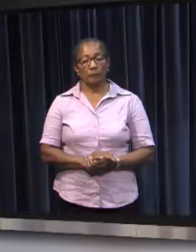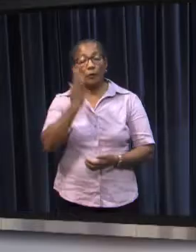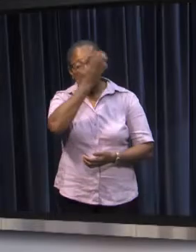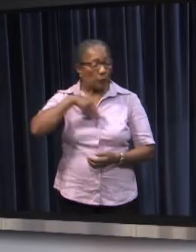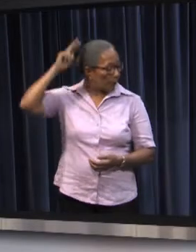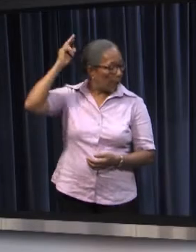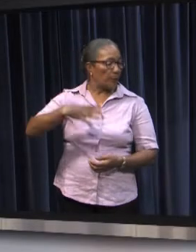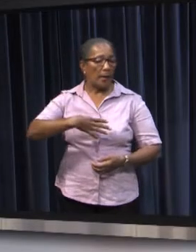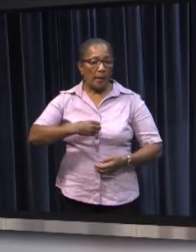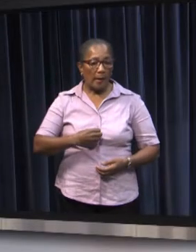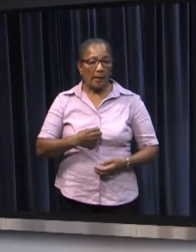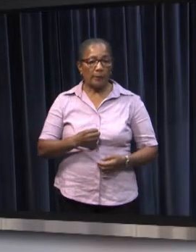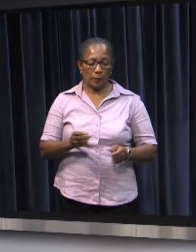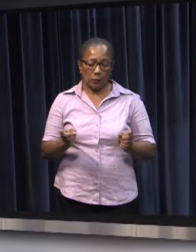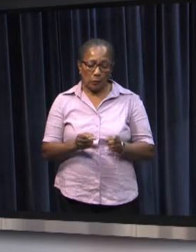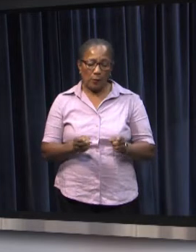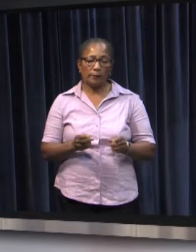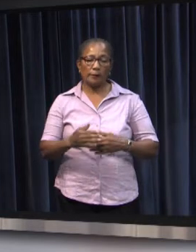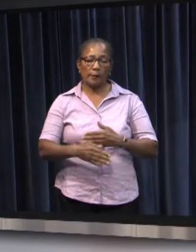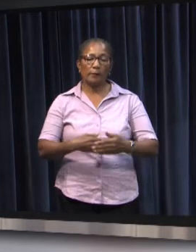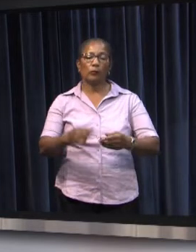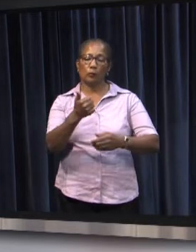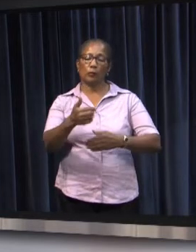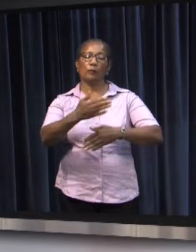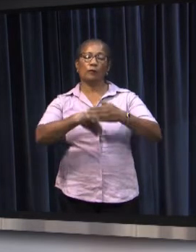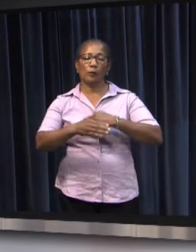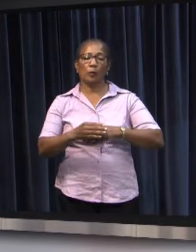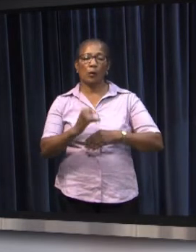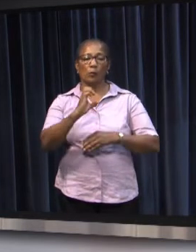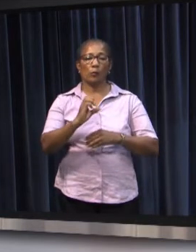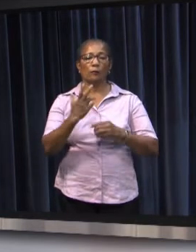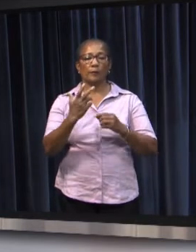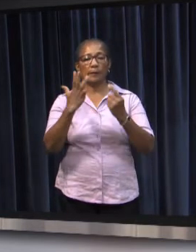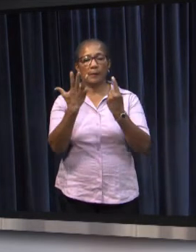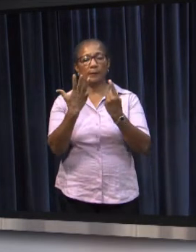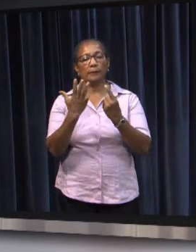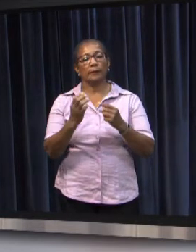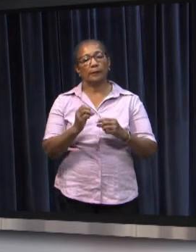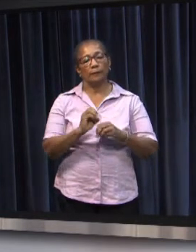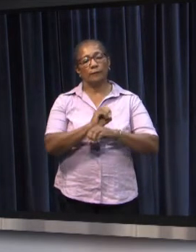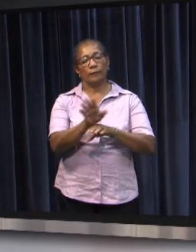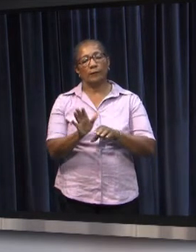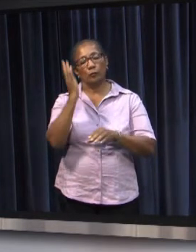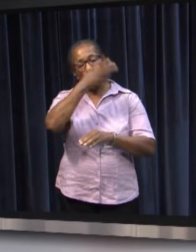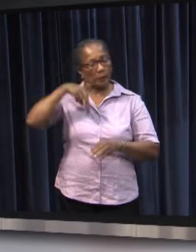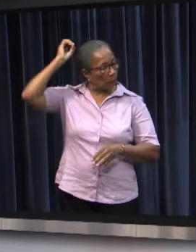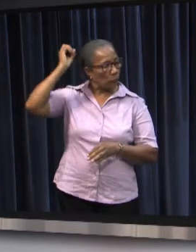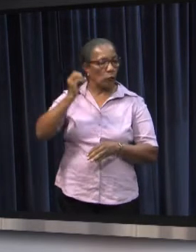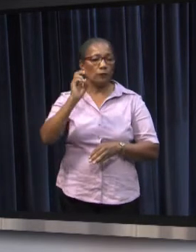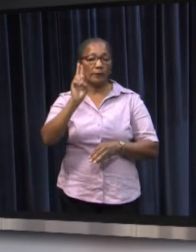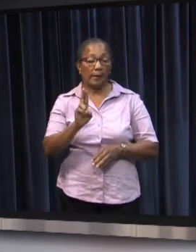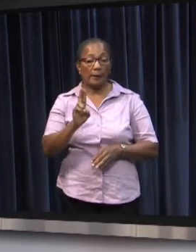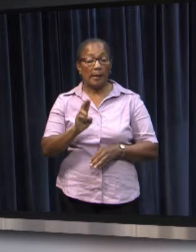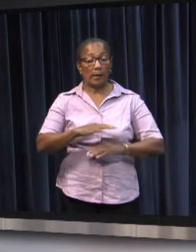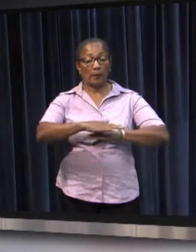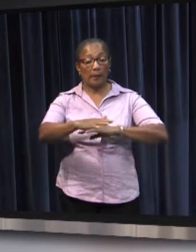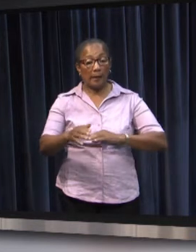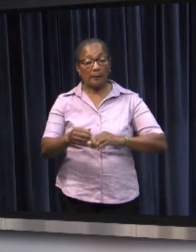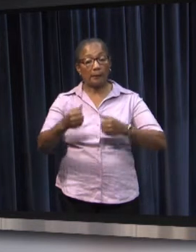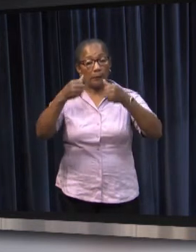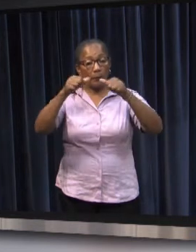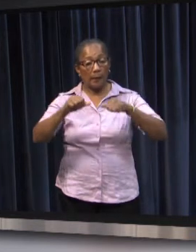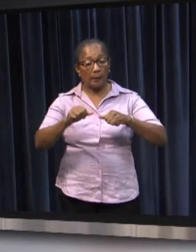In a very short time, Suriname has been able to prepare reasonably for COVID-19. The Surinamese government has